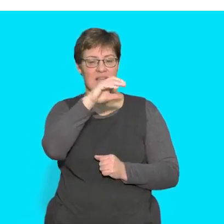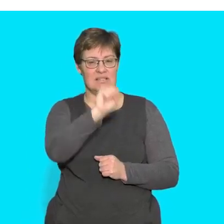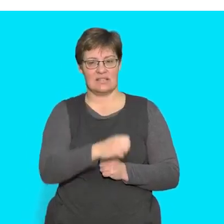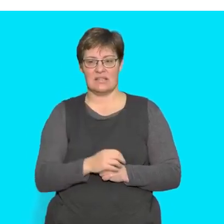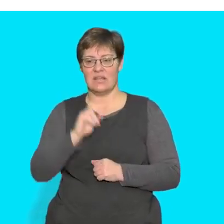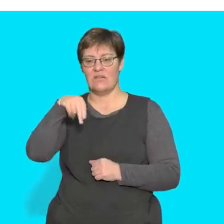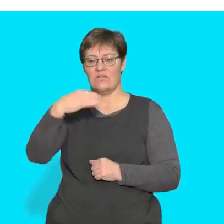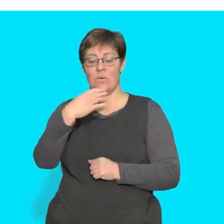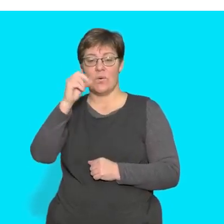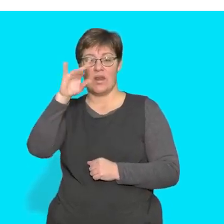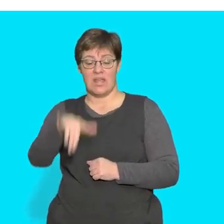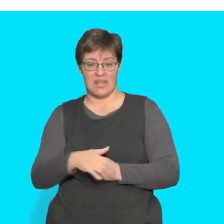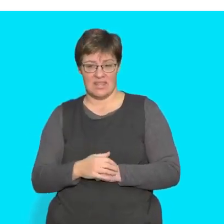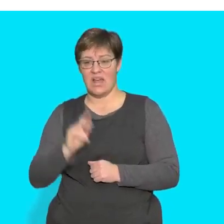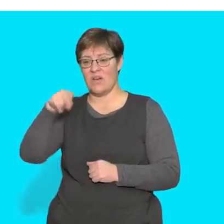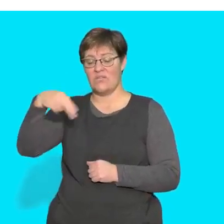photo